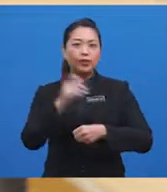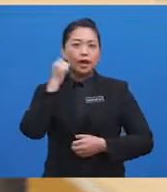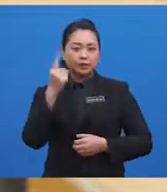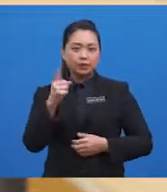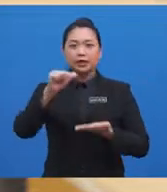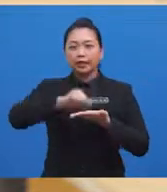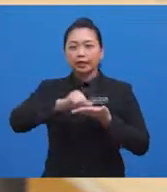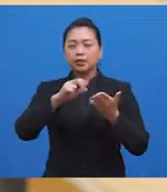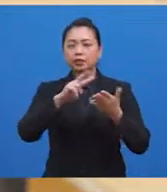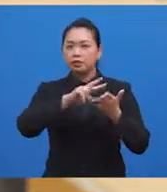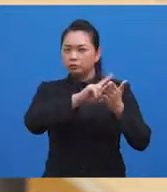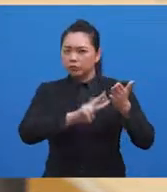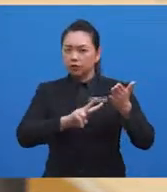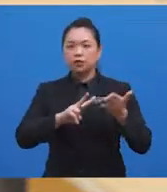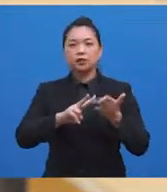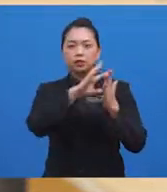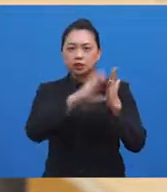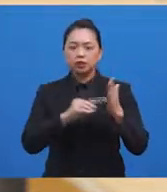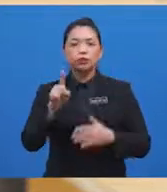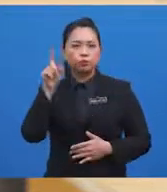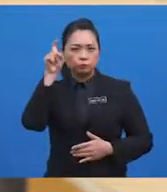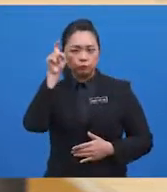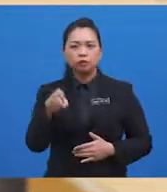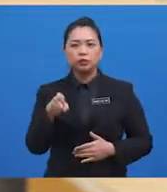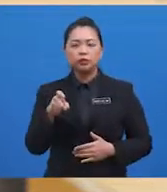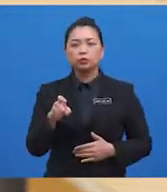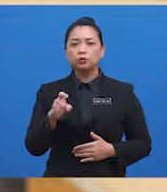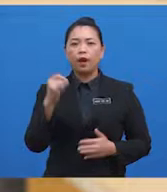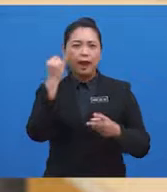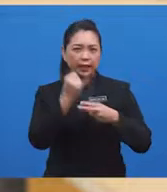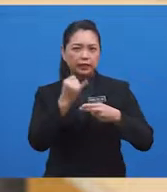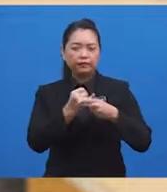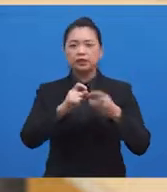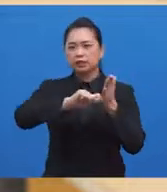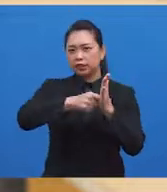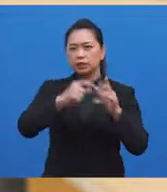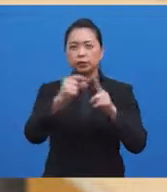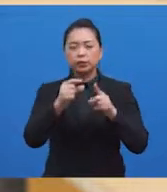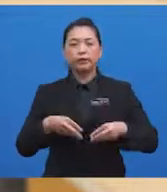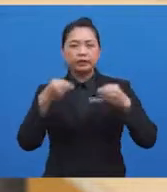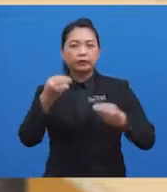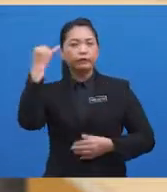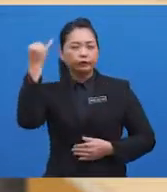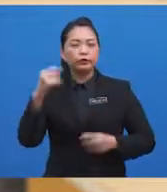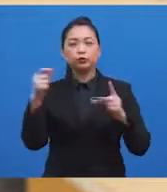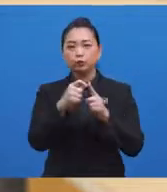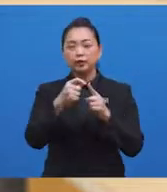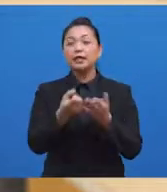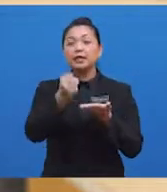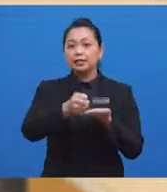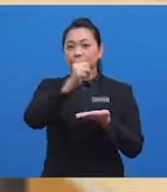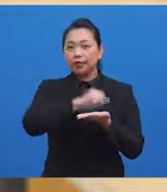reading text, you will need to identify the keywords that will give clues to the subject matter.